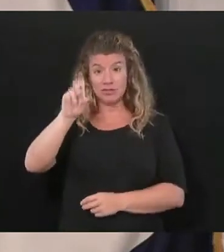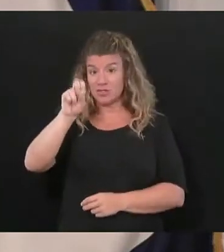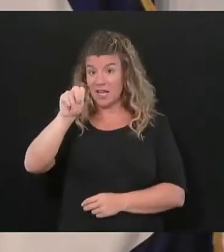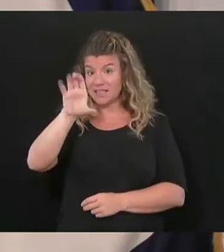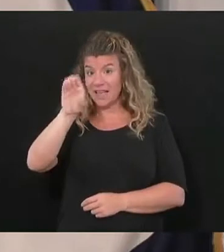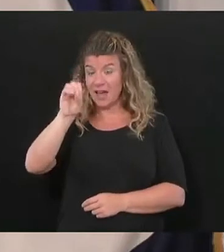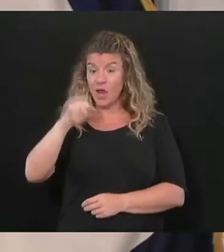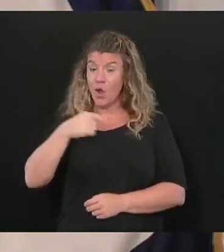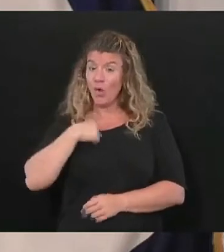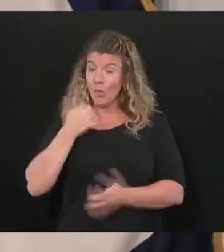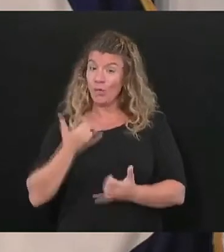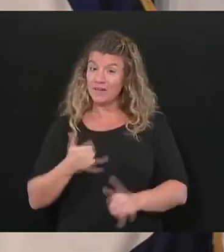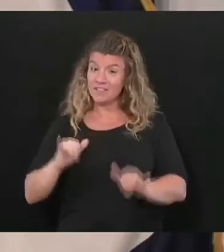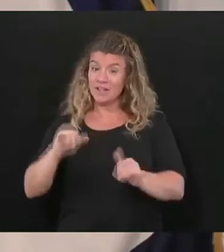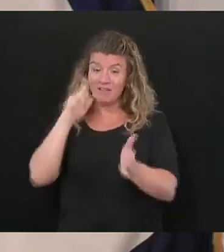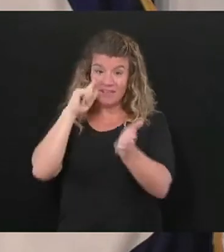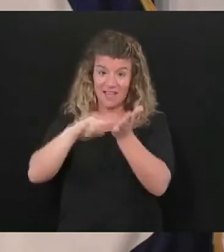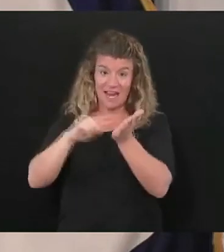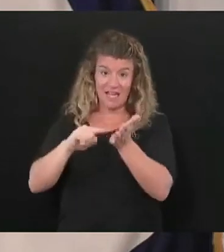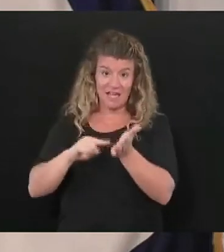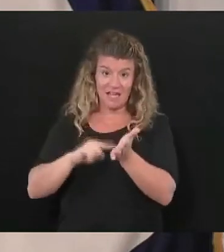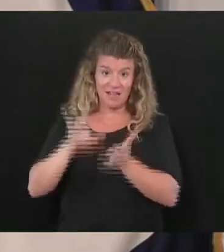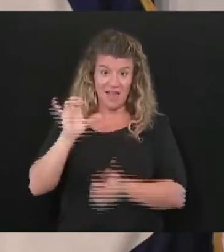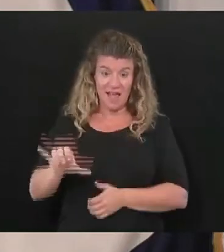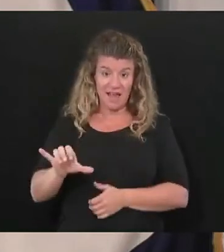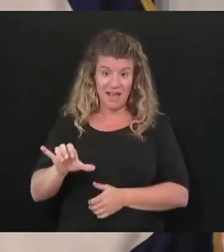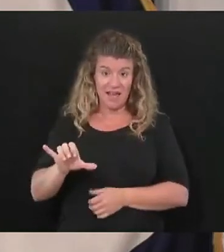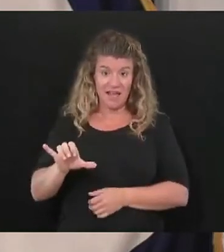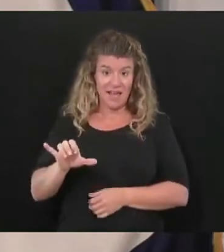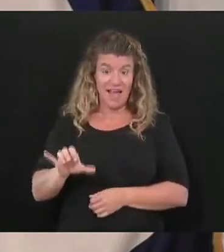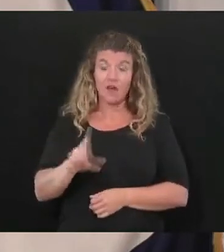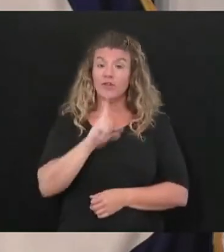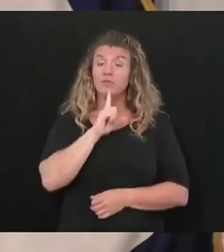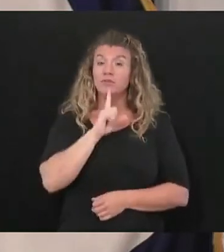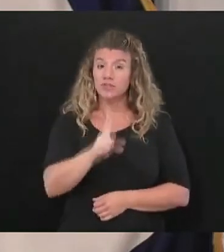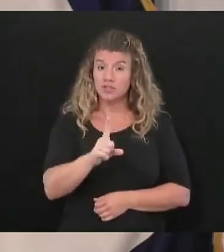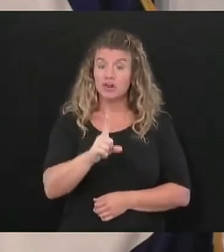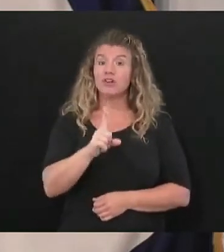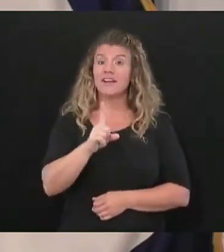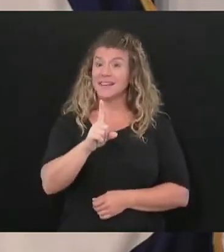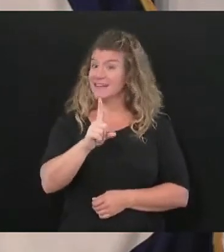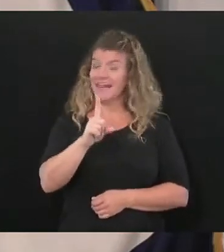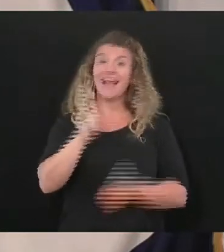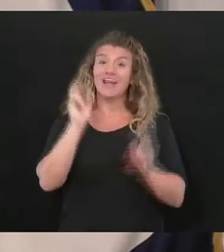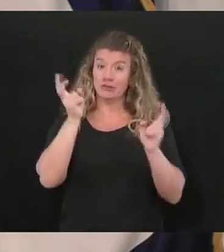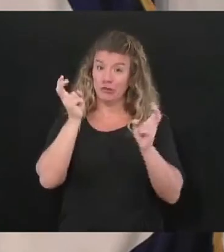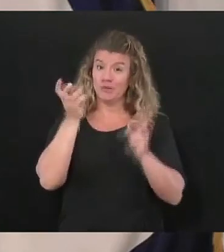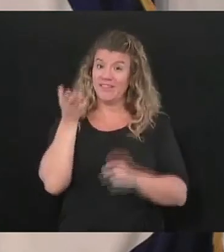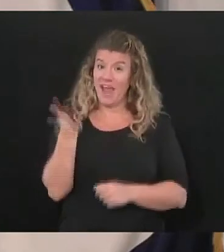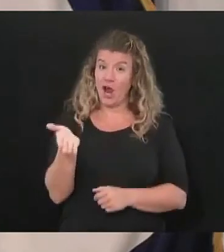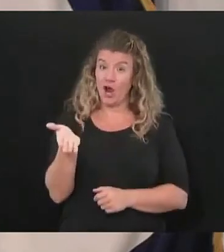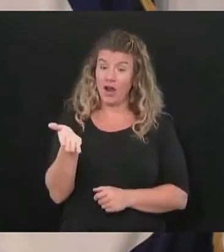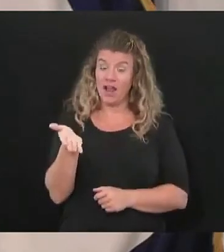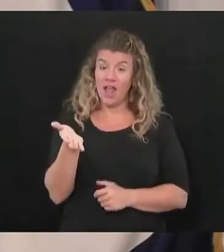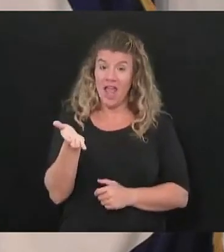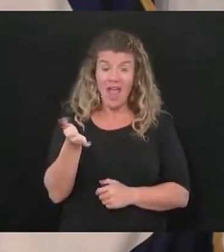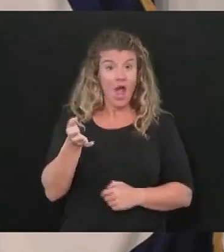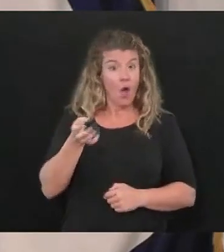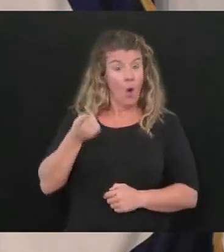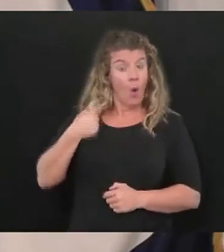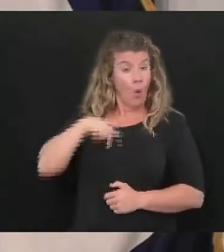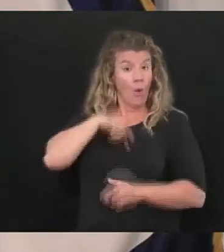still investigating and there were surely problems there that we could have done better at